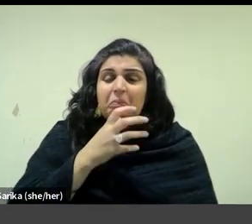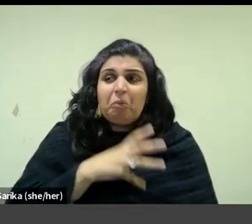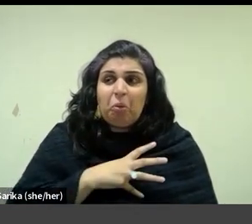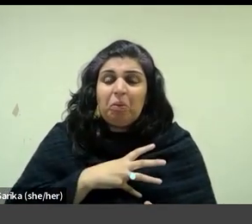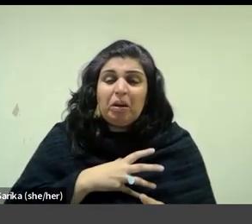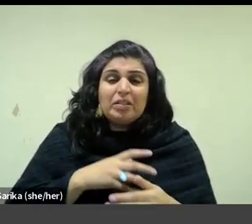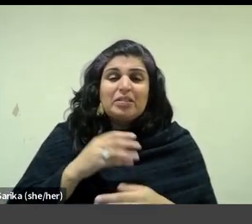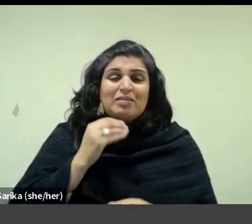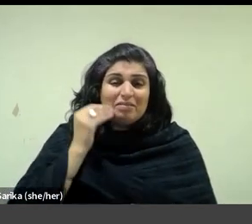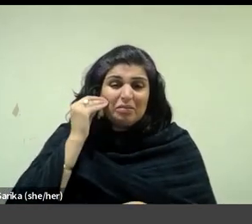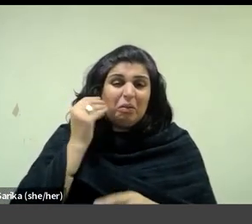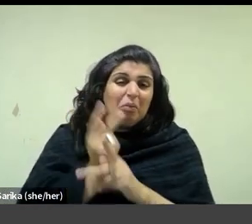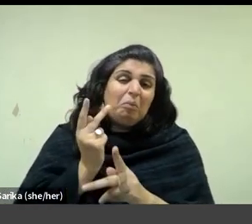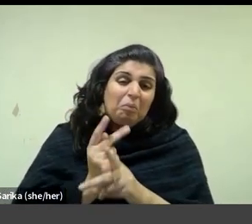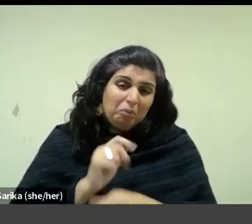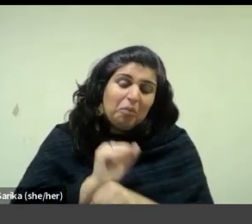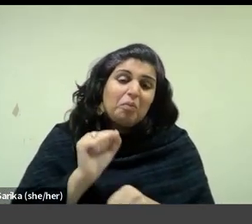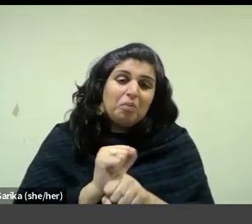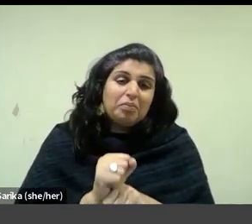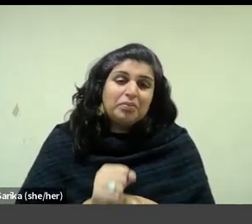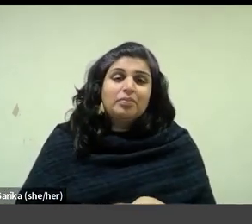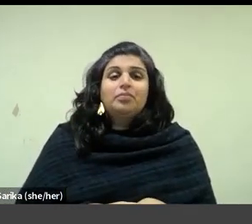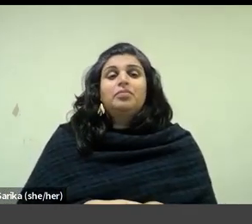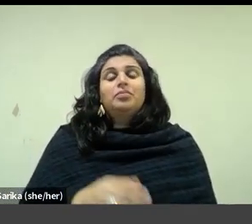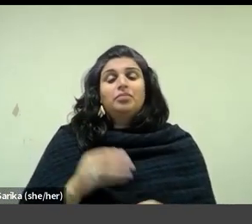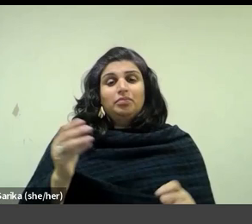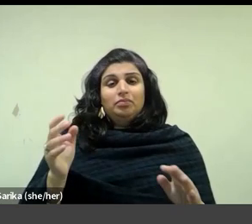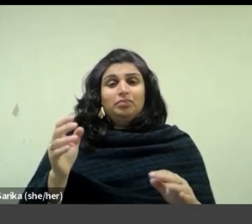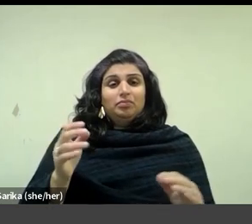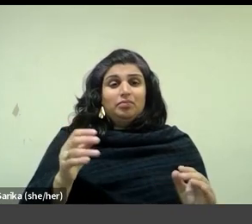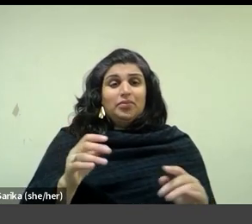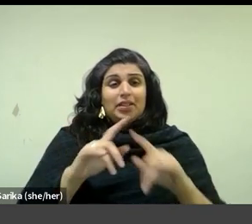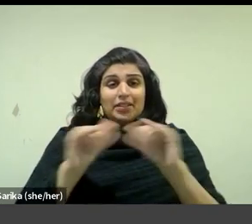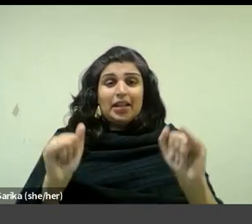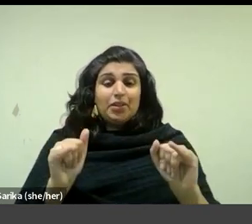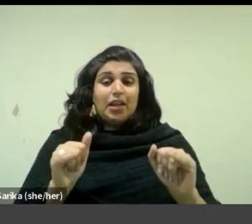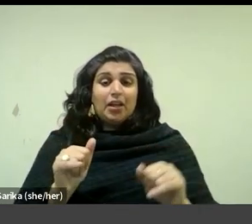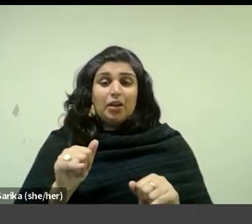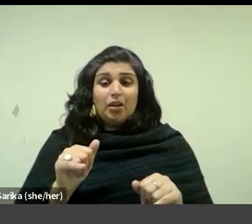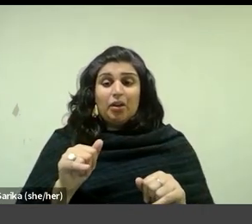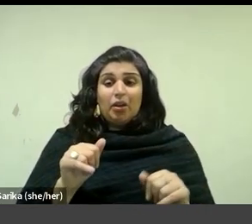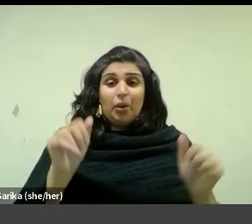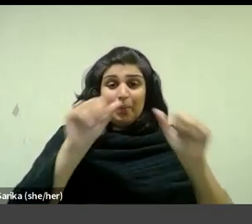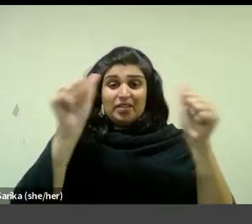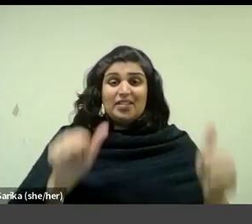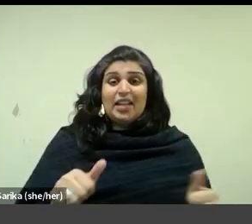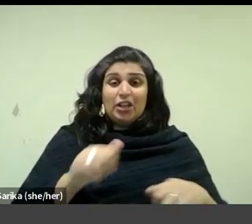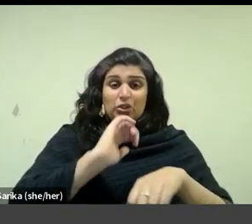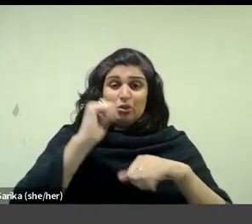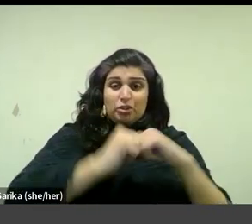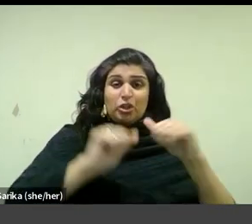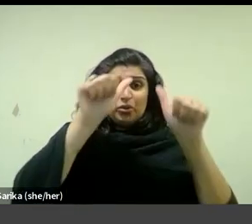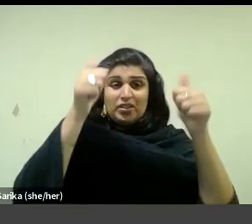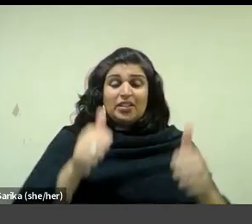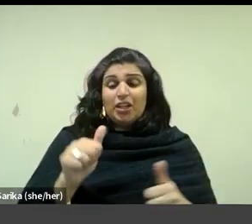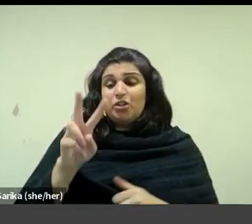The artist has juxtaposed an imposing plaster bust of the youthful Venus de Milo with his portrayal of frail